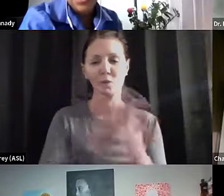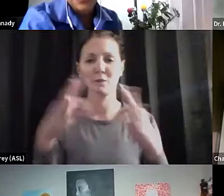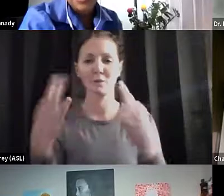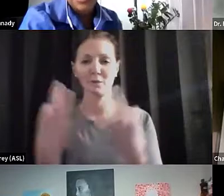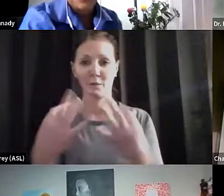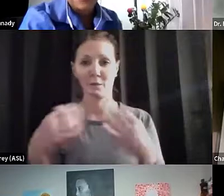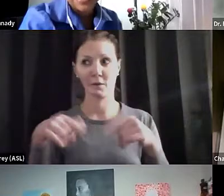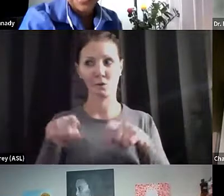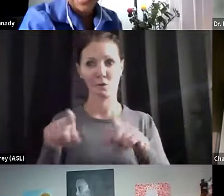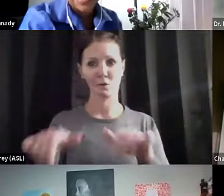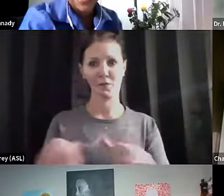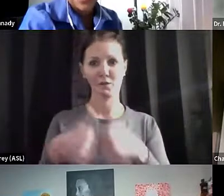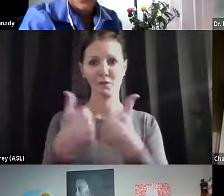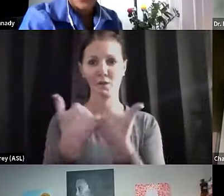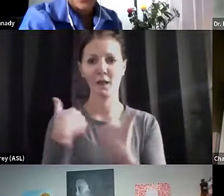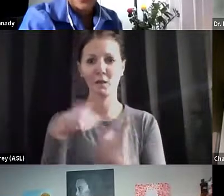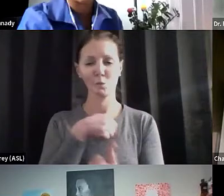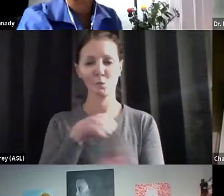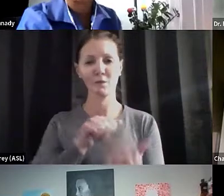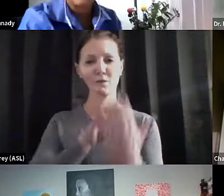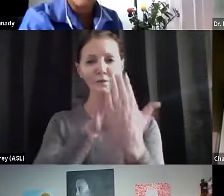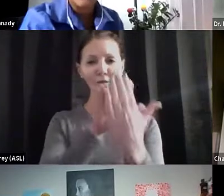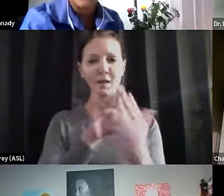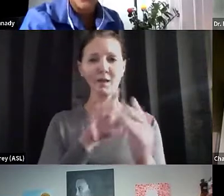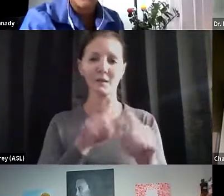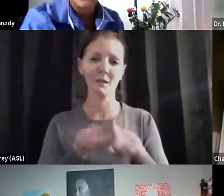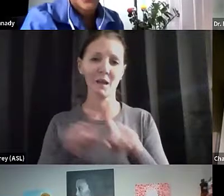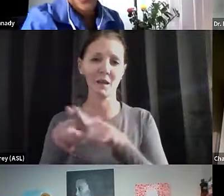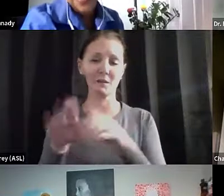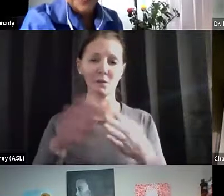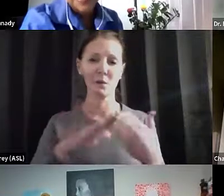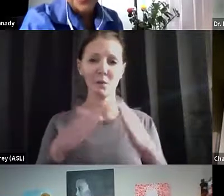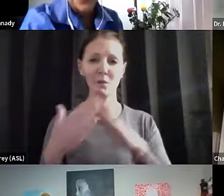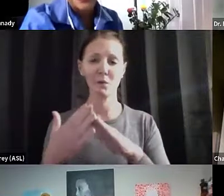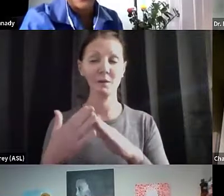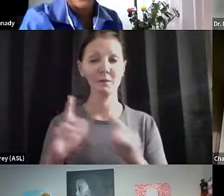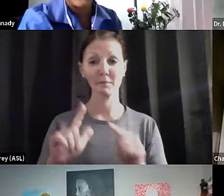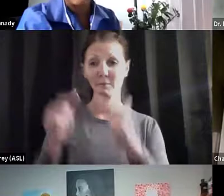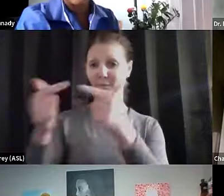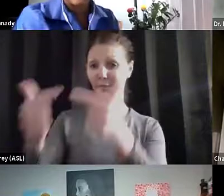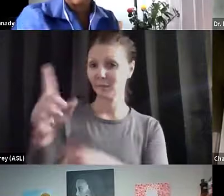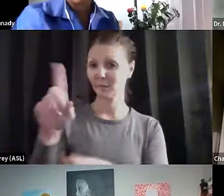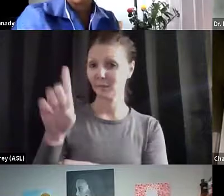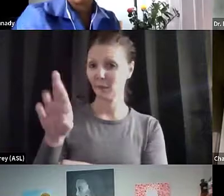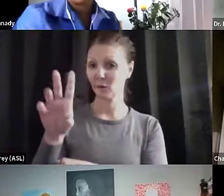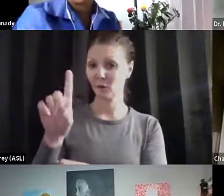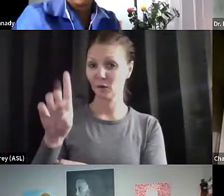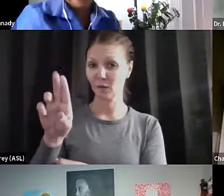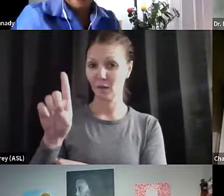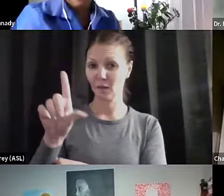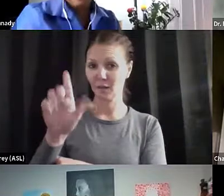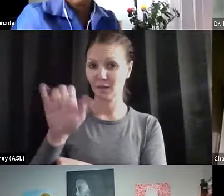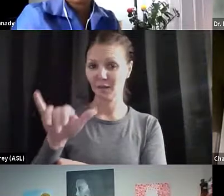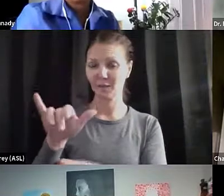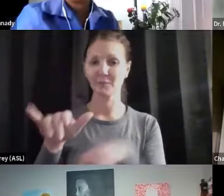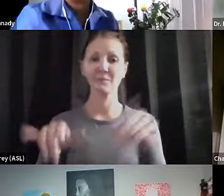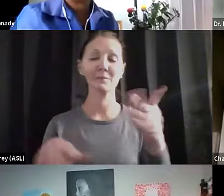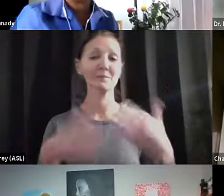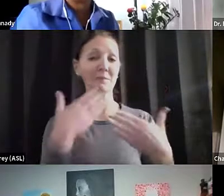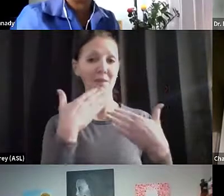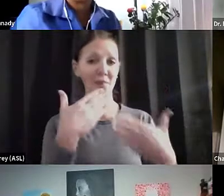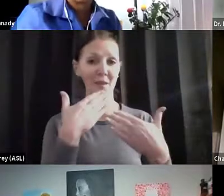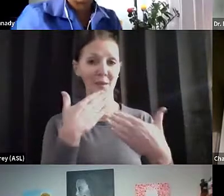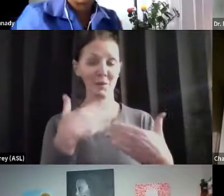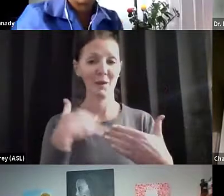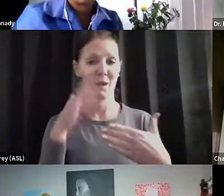challenges that we are facing as a community. So Dr. Dudley, you have the floor. Thank you. And I'm going to try and find my